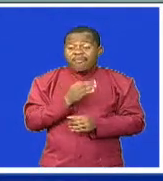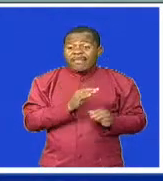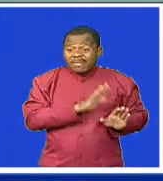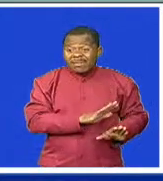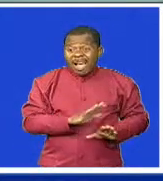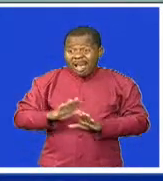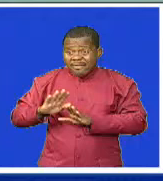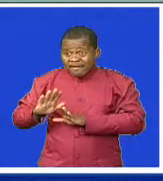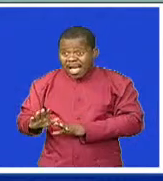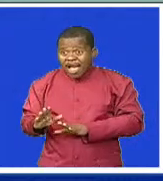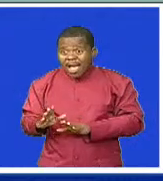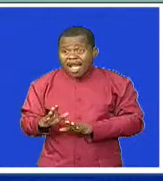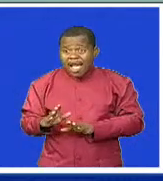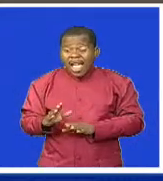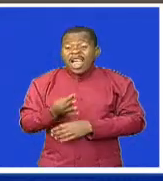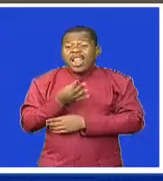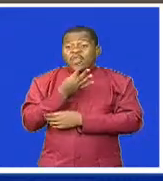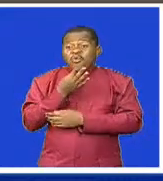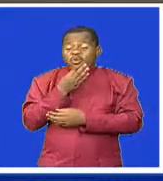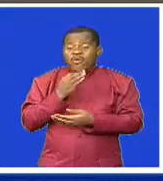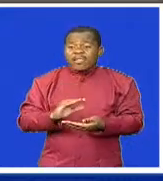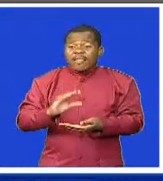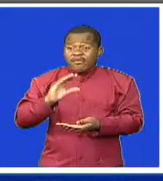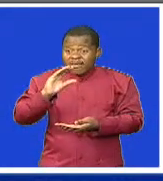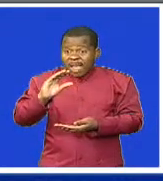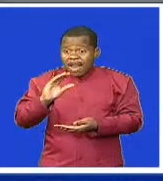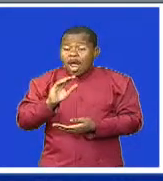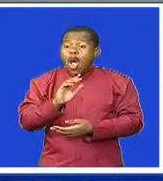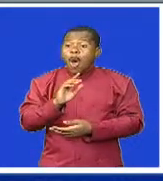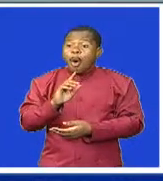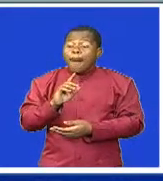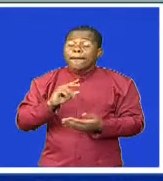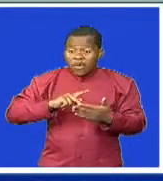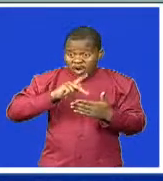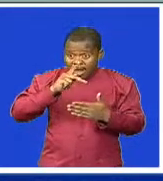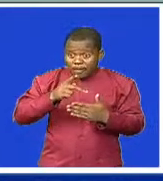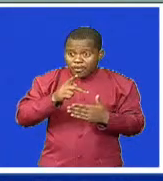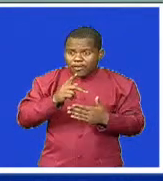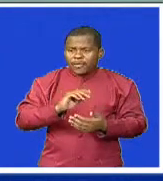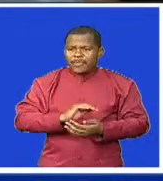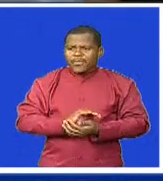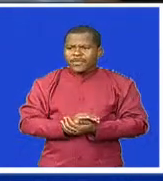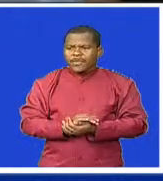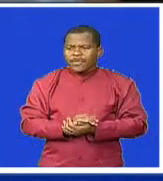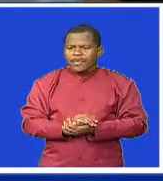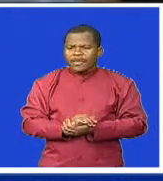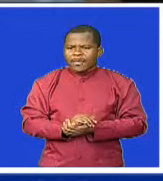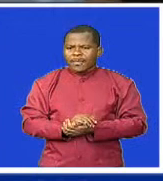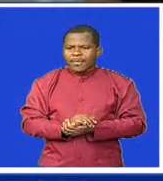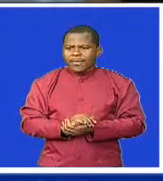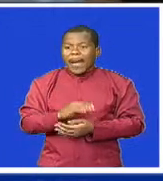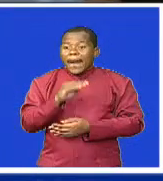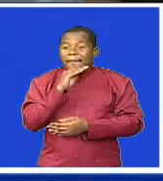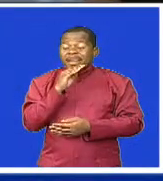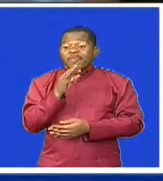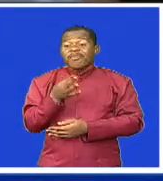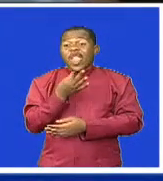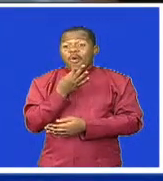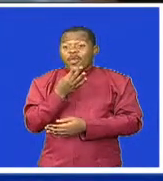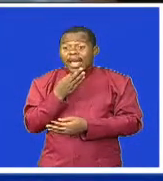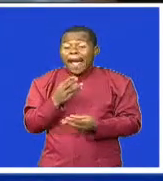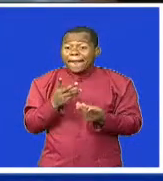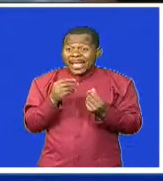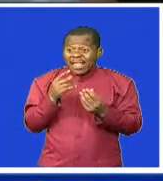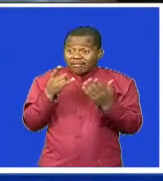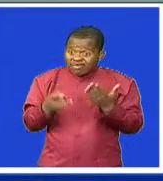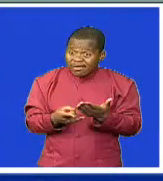enterprise fund program where we give funding to young people to